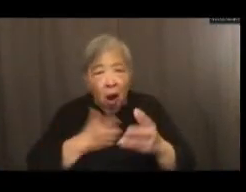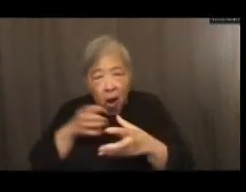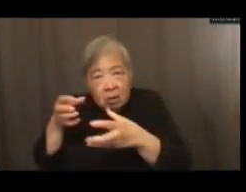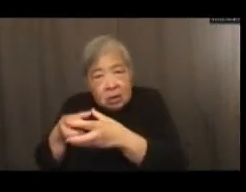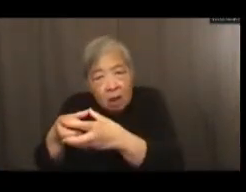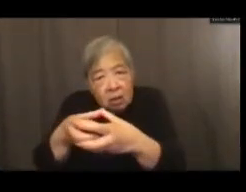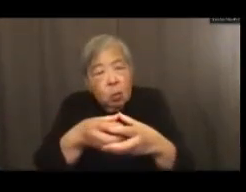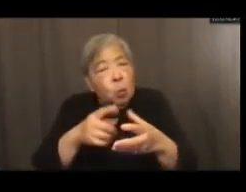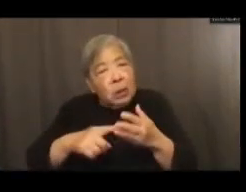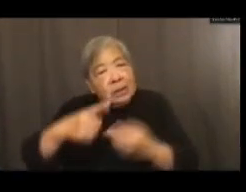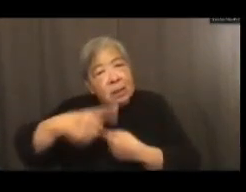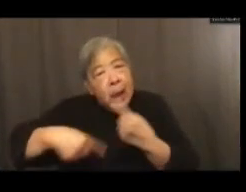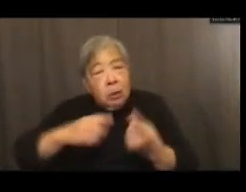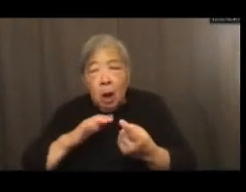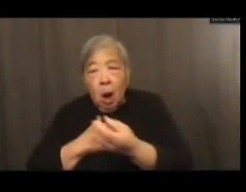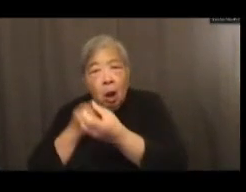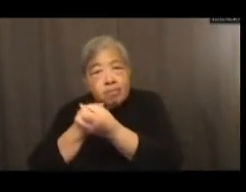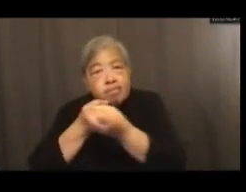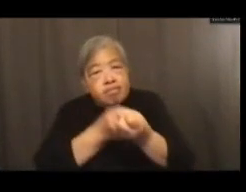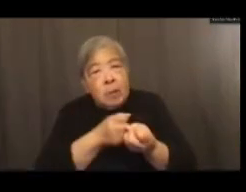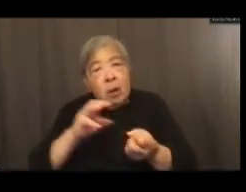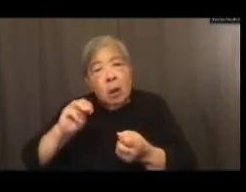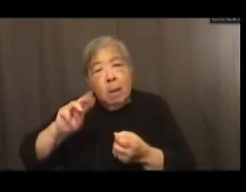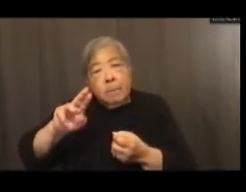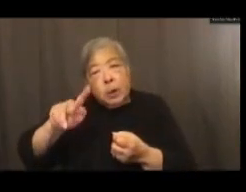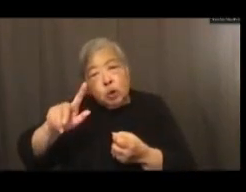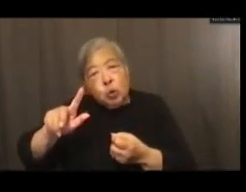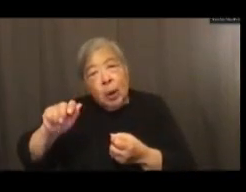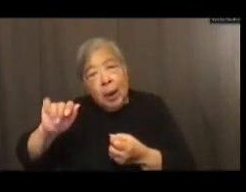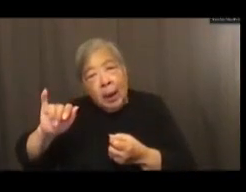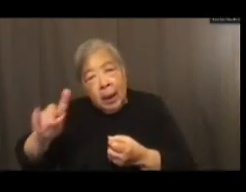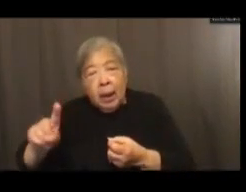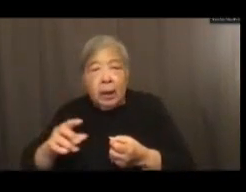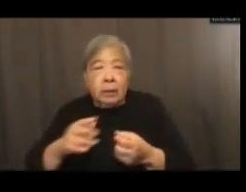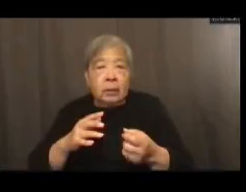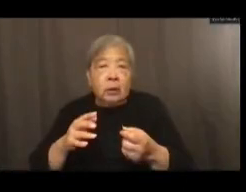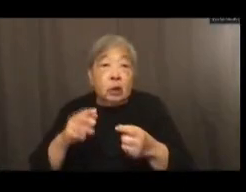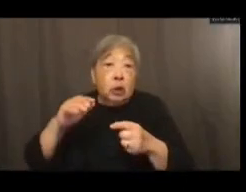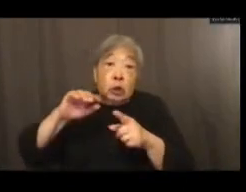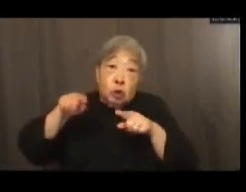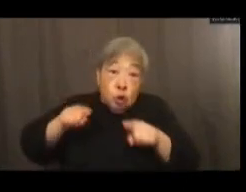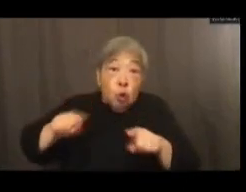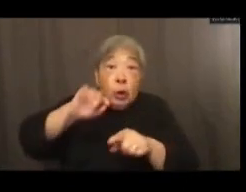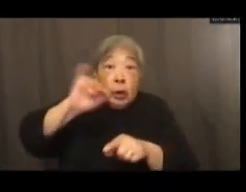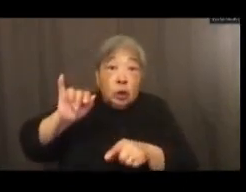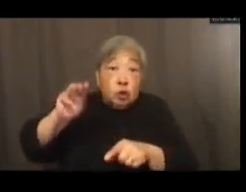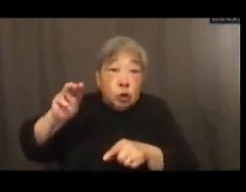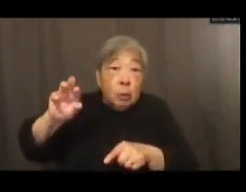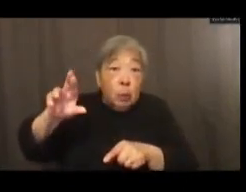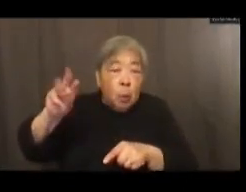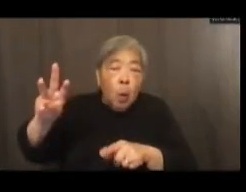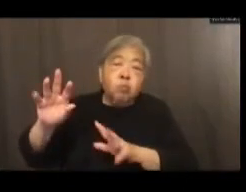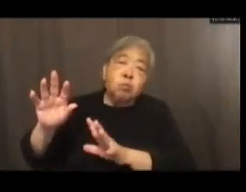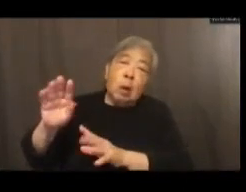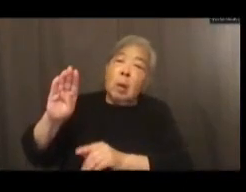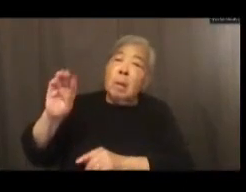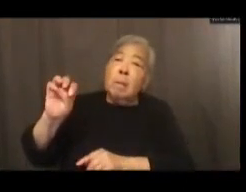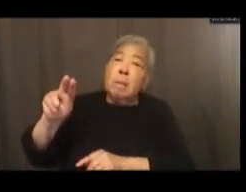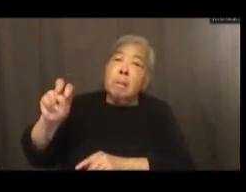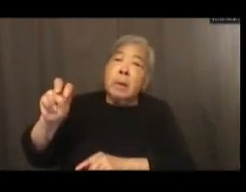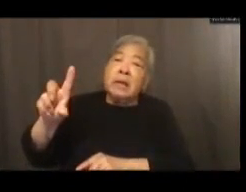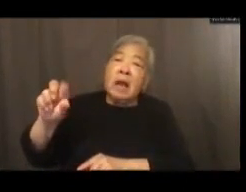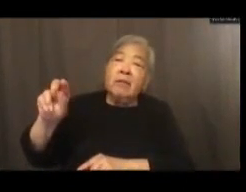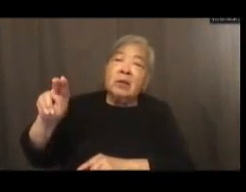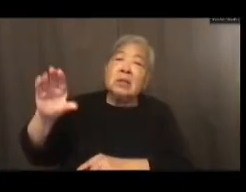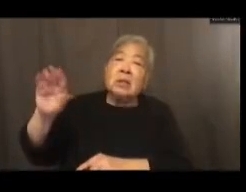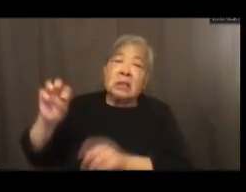about what our mutual aid traditions are about. Benevolent societies during Jim Crow, food programs for young